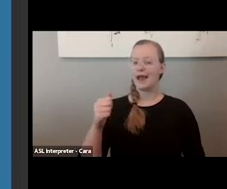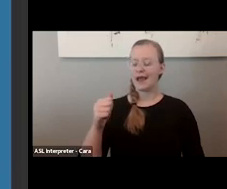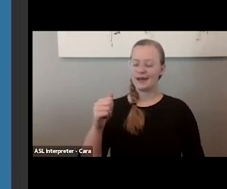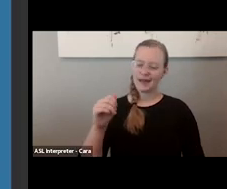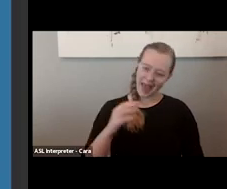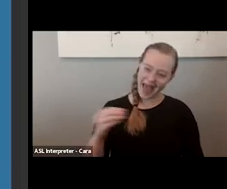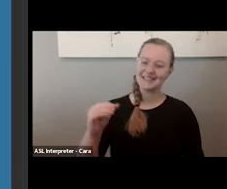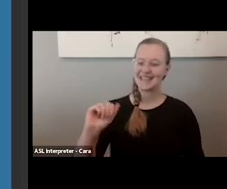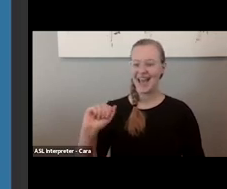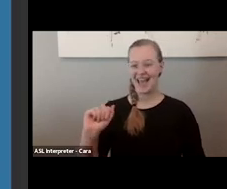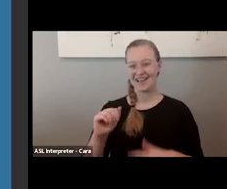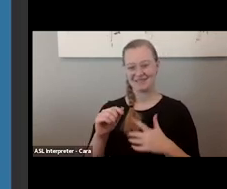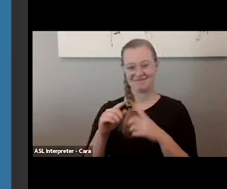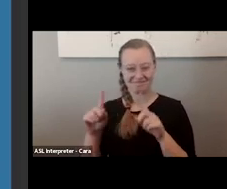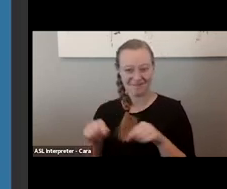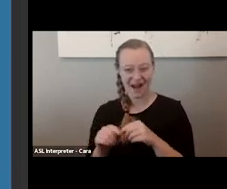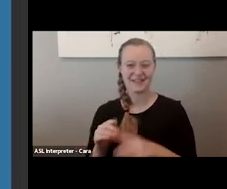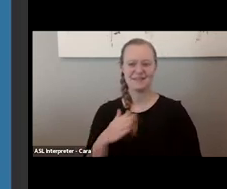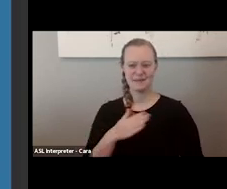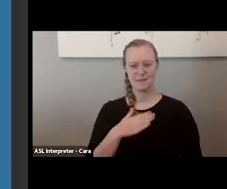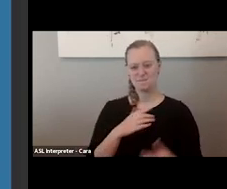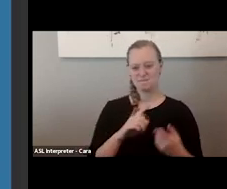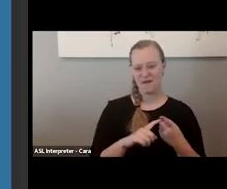colleague, Mittal at AFTA, will follow up.